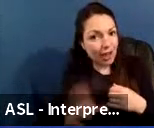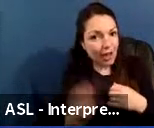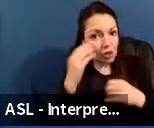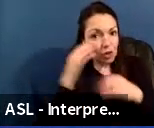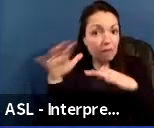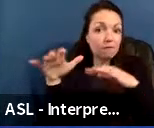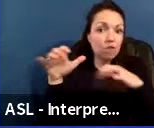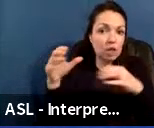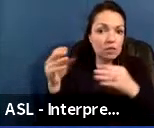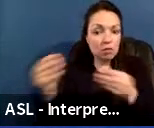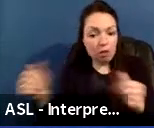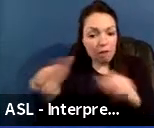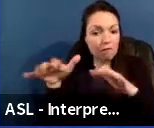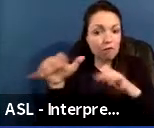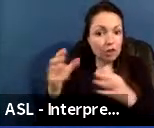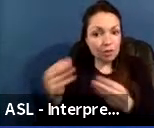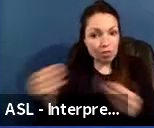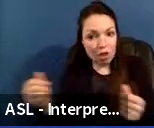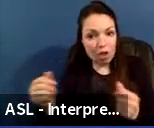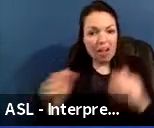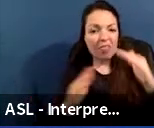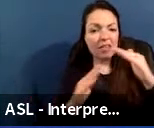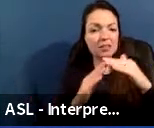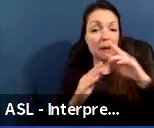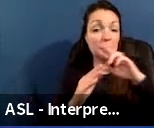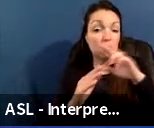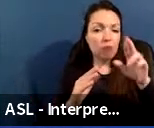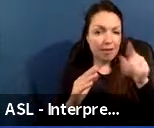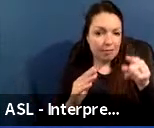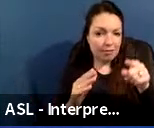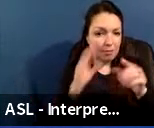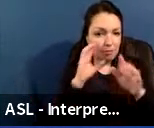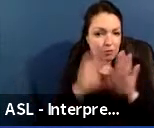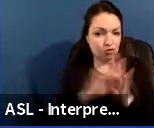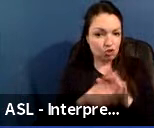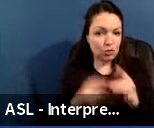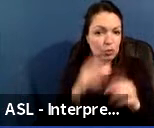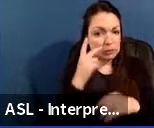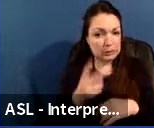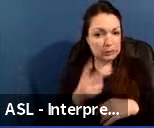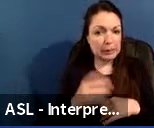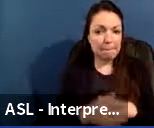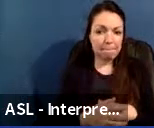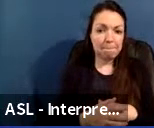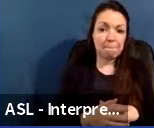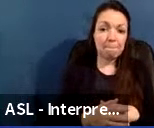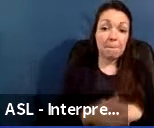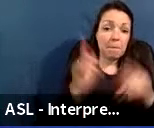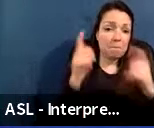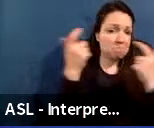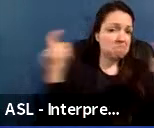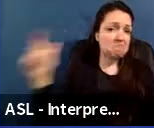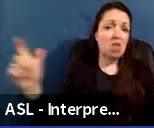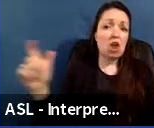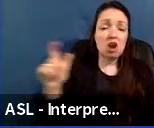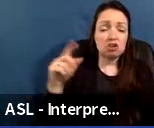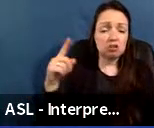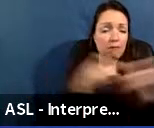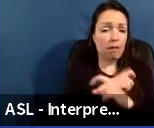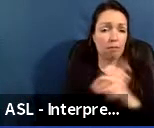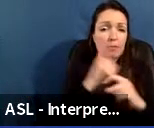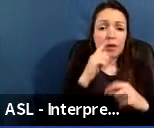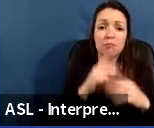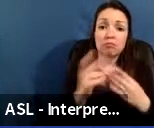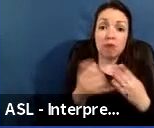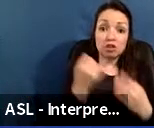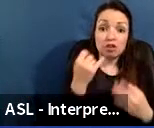as seen in the picture there on the top right. These are generally large, complex projects that are phased over one to two years,